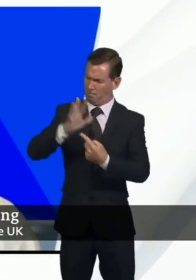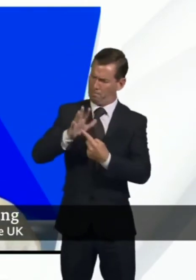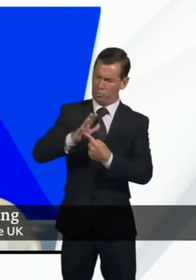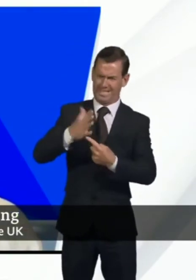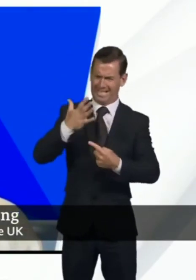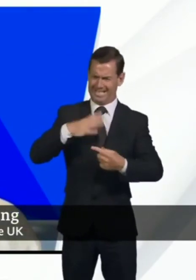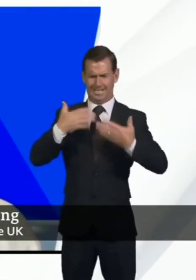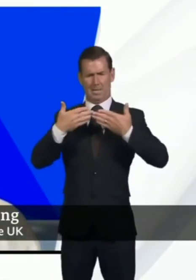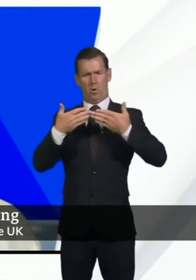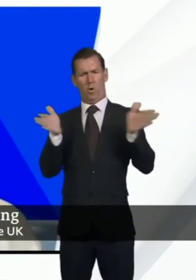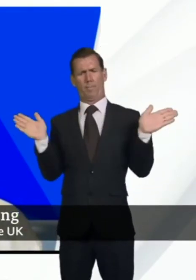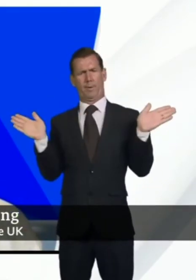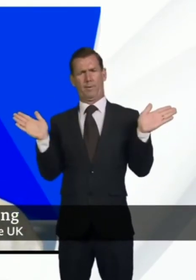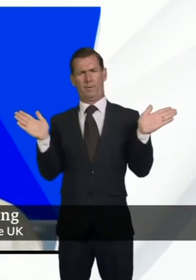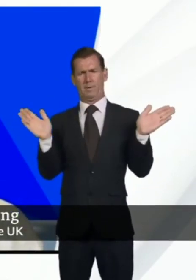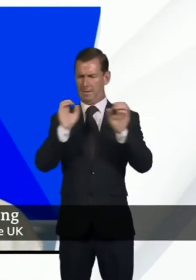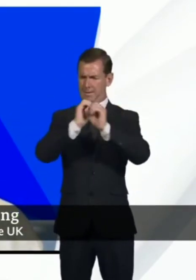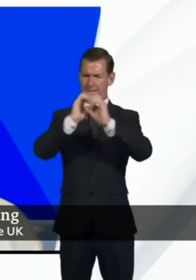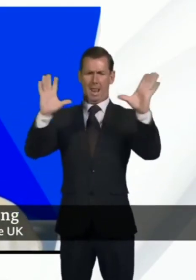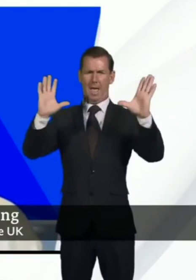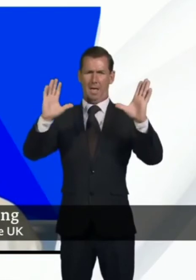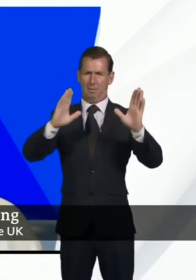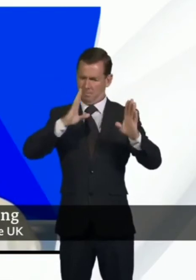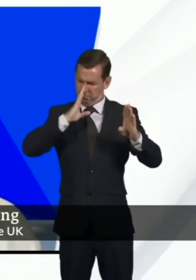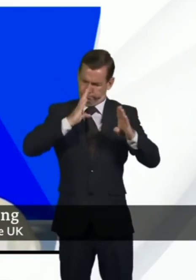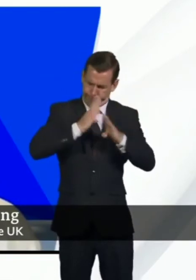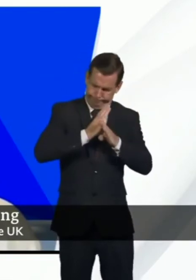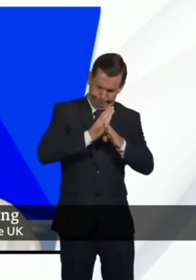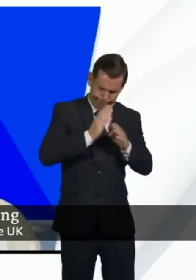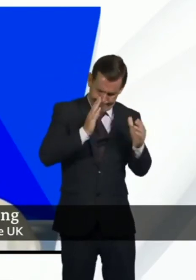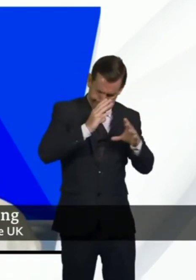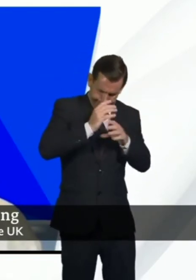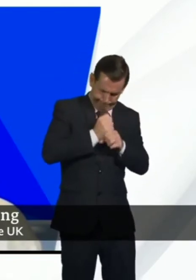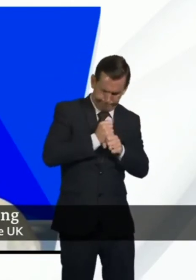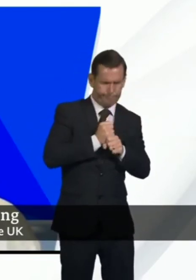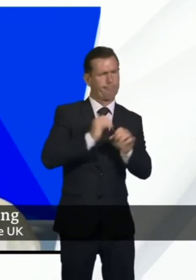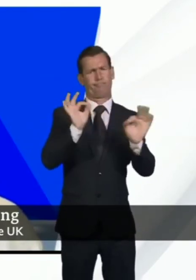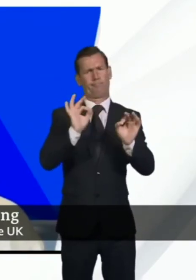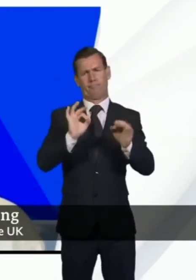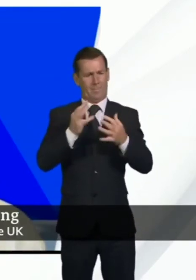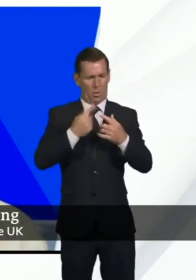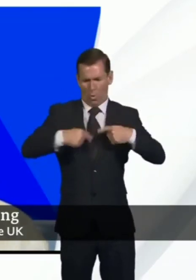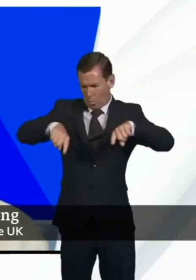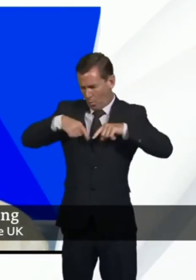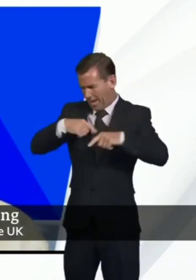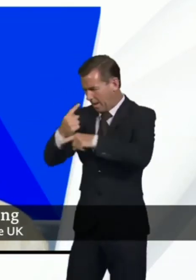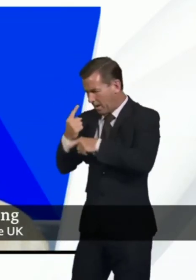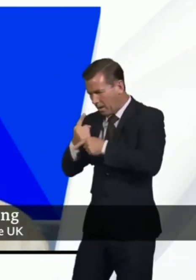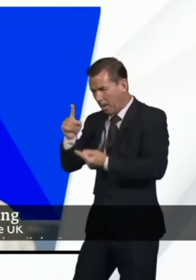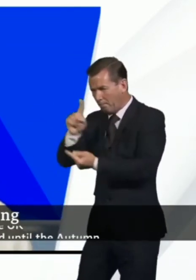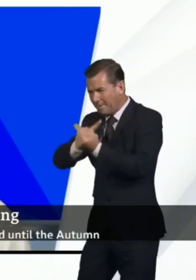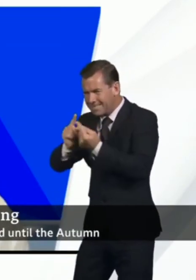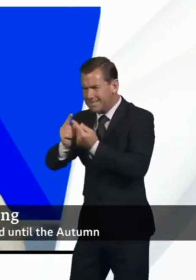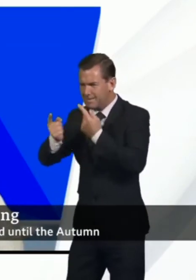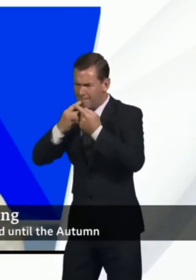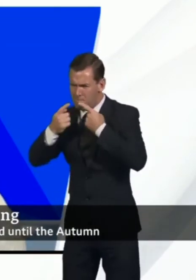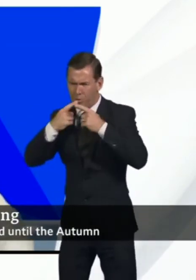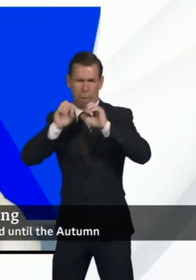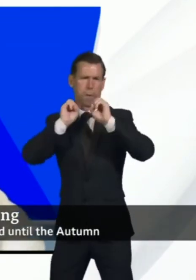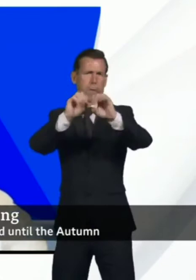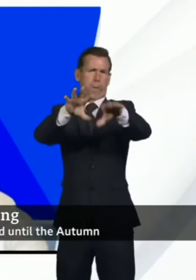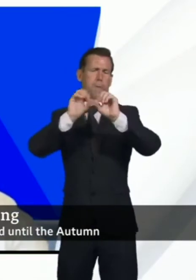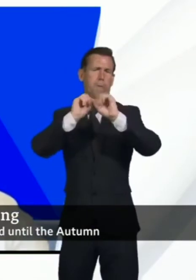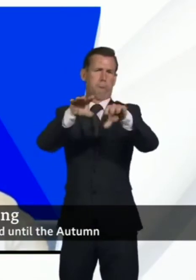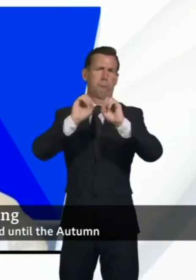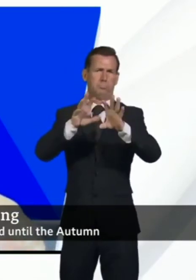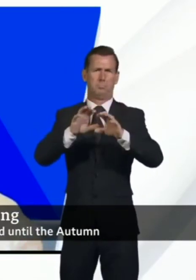and promised that the government would share all its working and thinking with the British people. And yet, now you're asking parents to